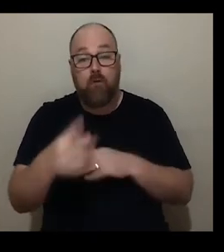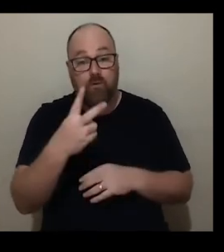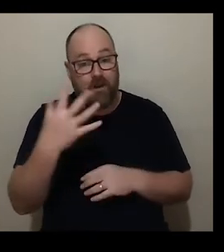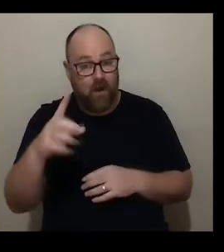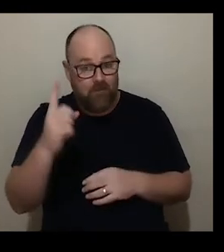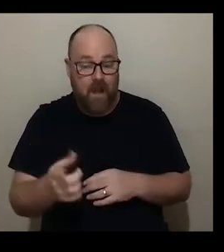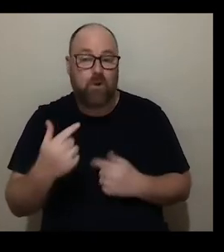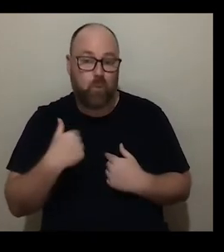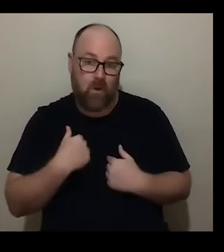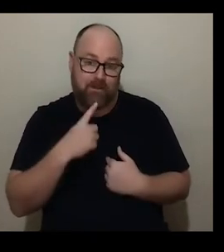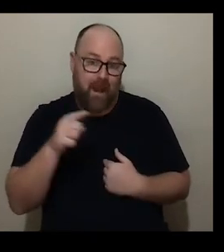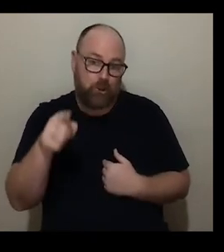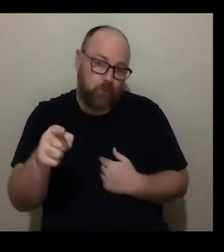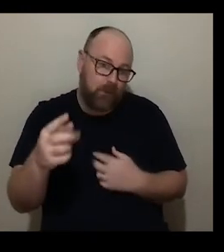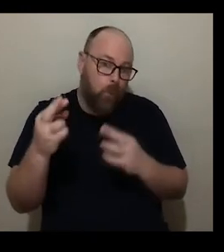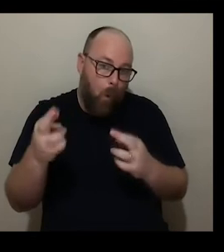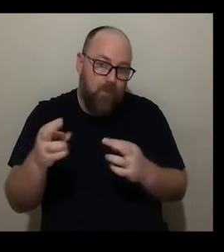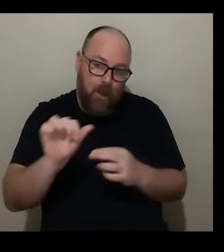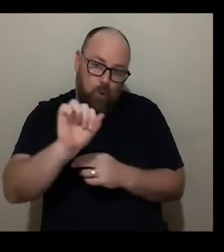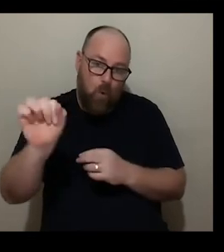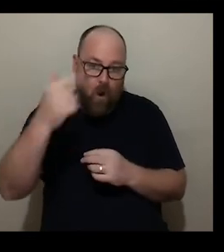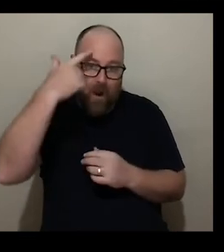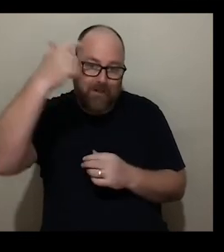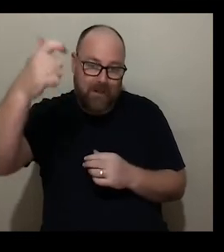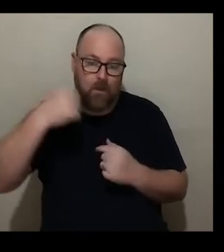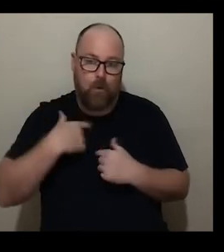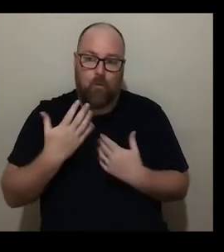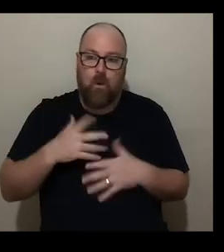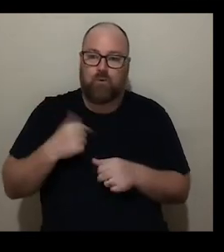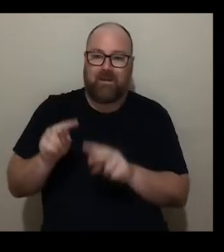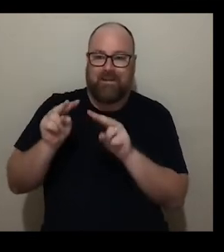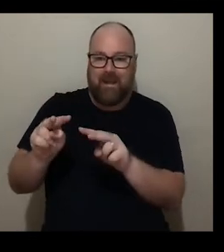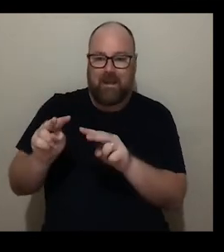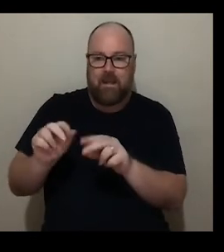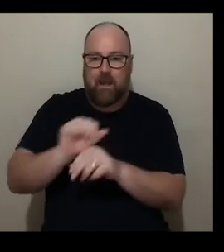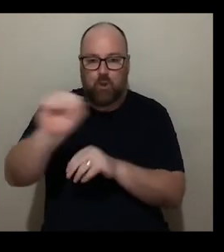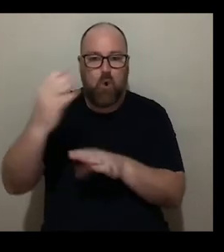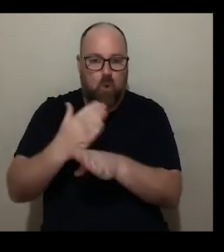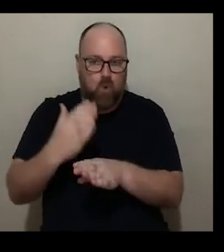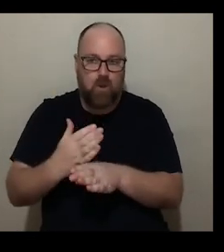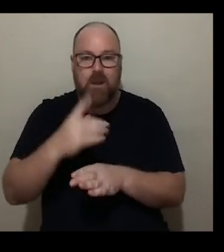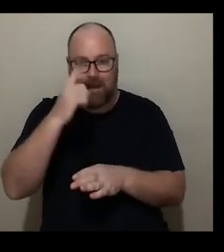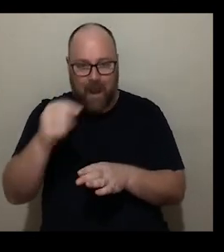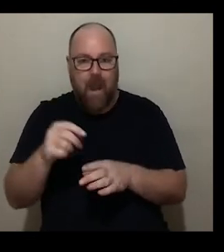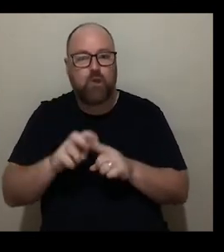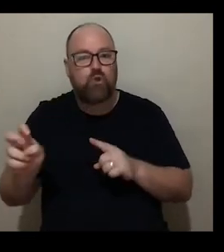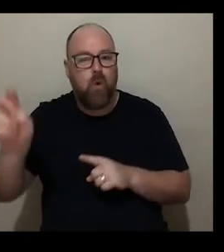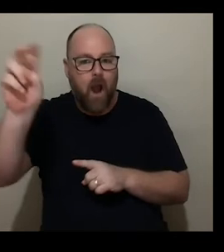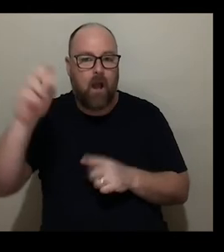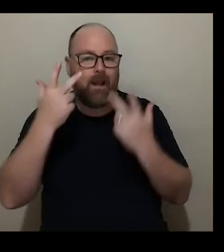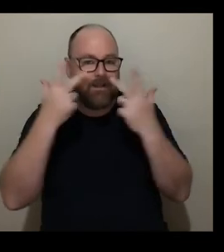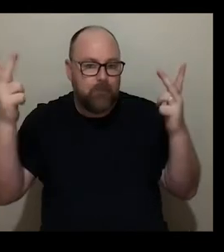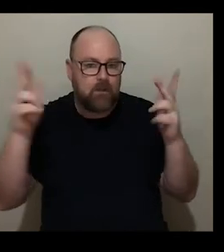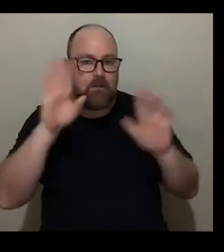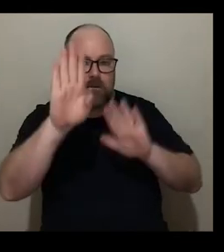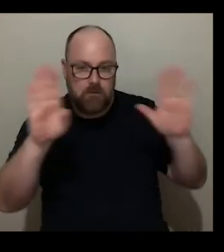we are saying we hope to within the idea see that um there's some there's work there that will be able to tour or exhibit or